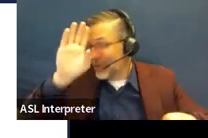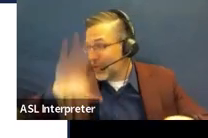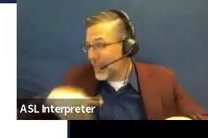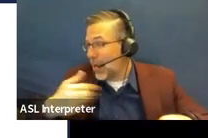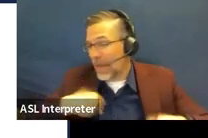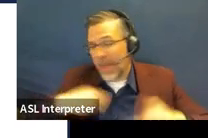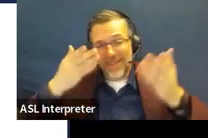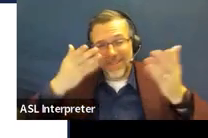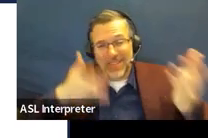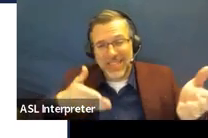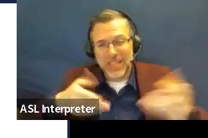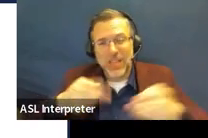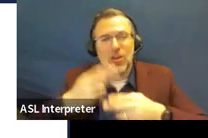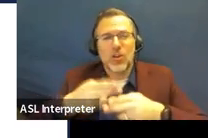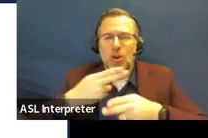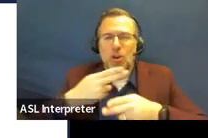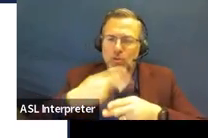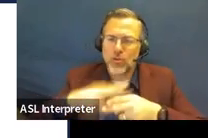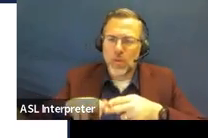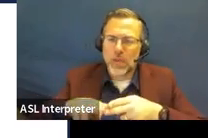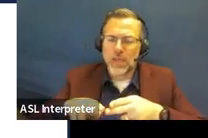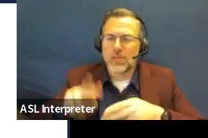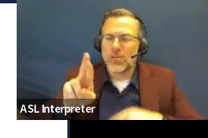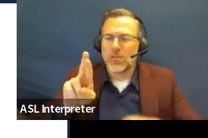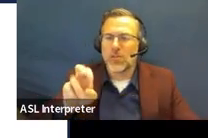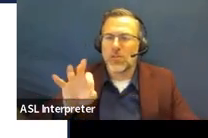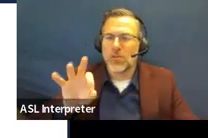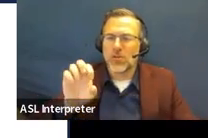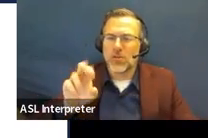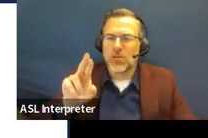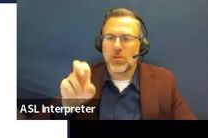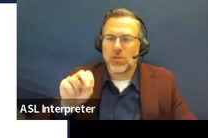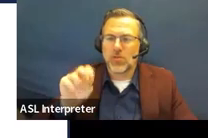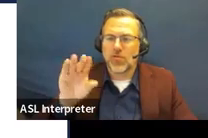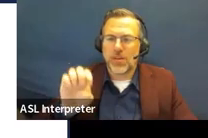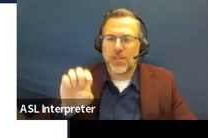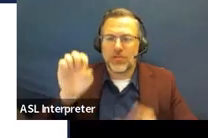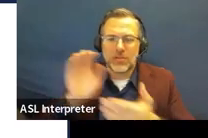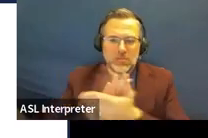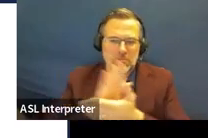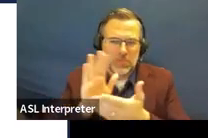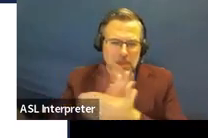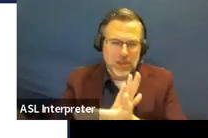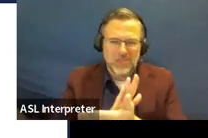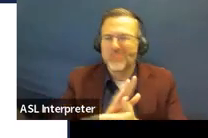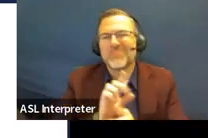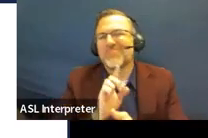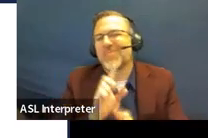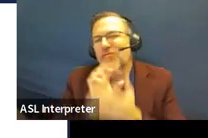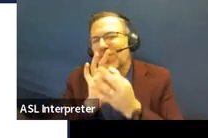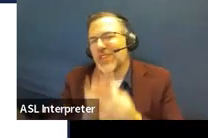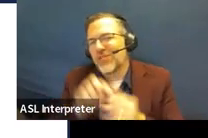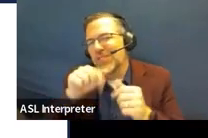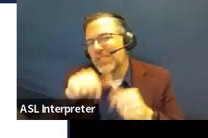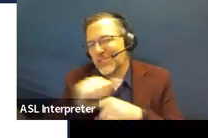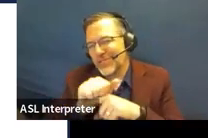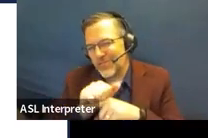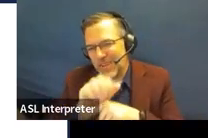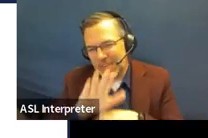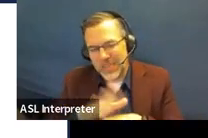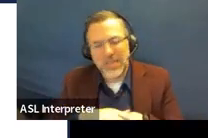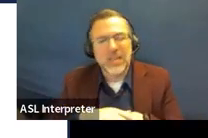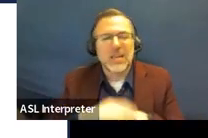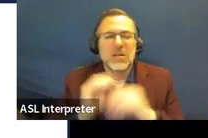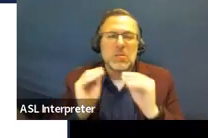call our quick reference document. And it's not so much related to this training, but it's more for those